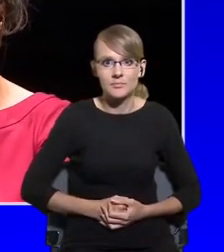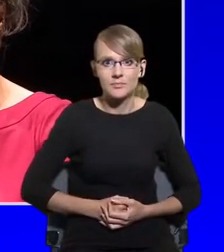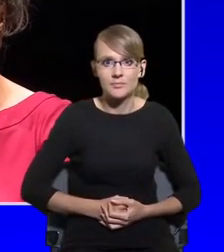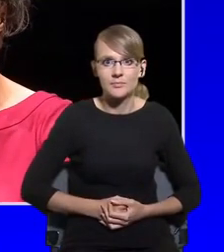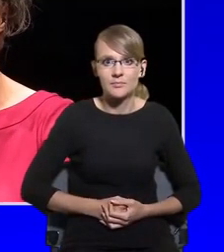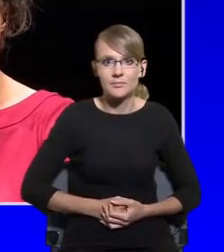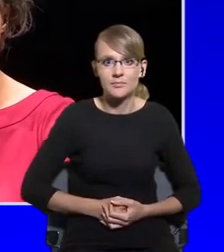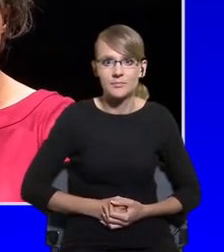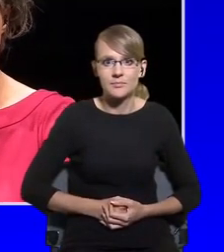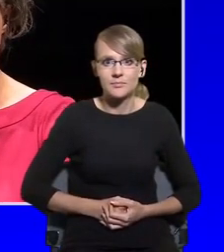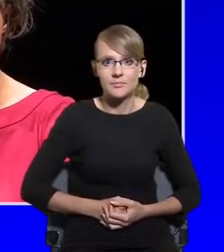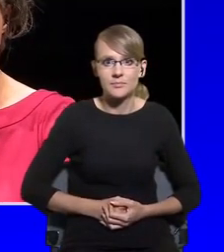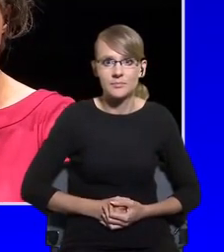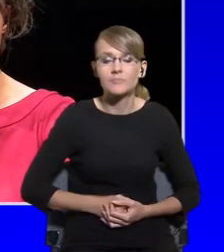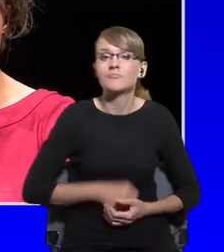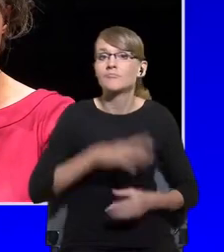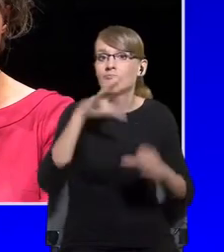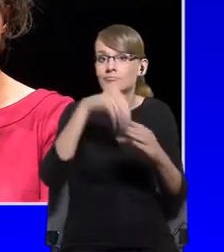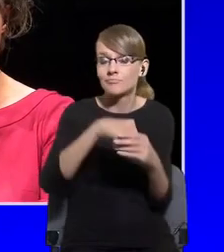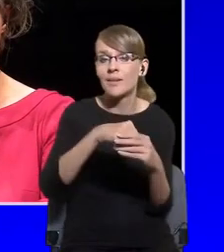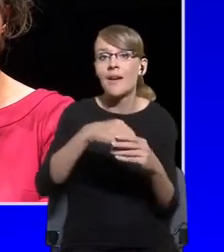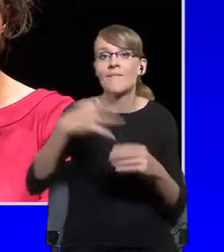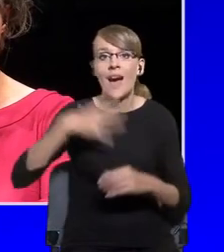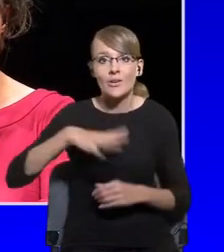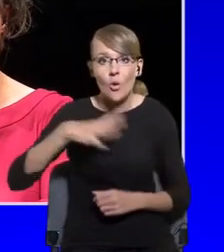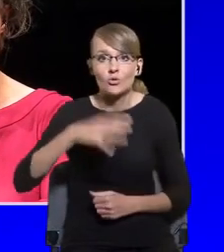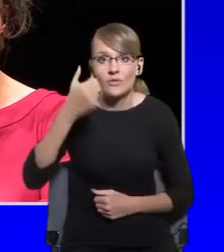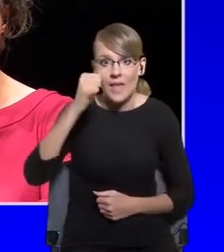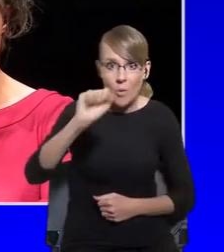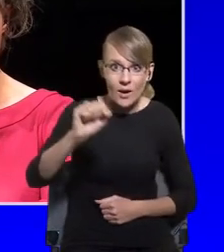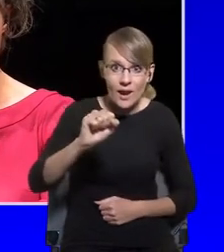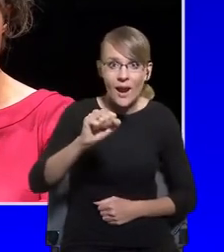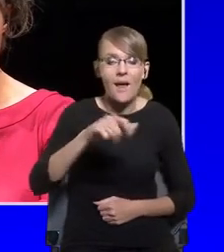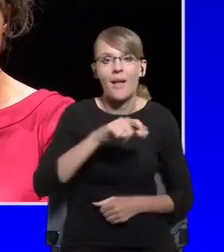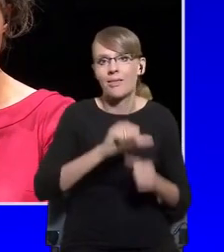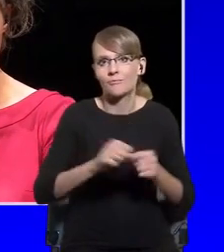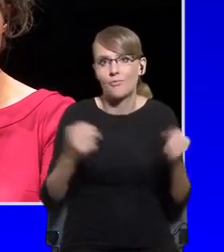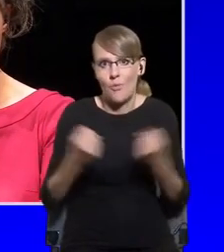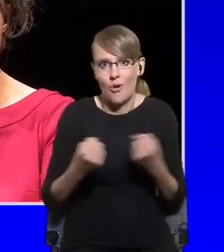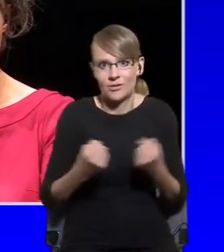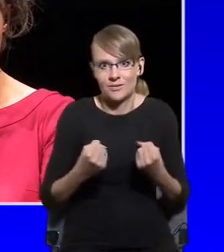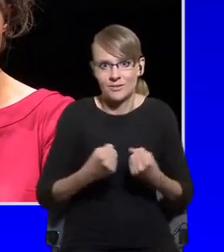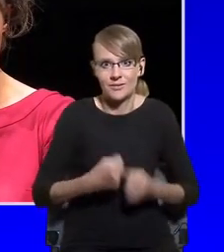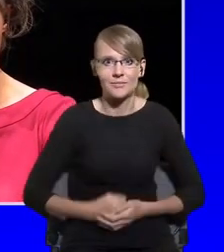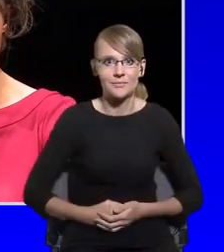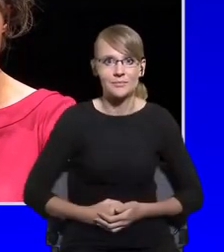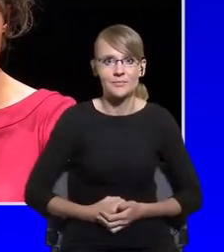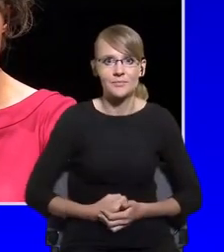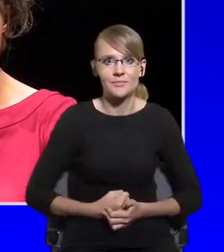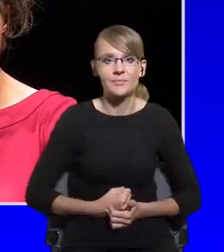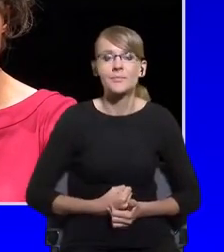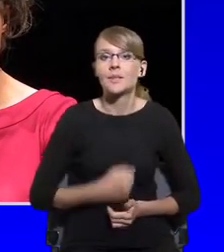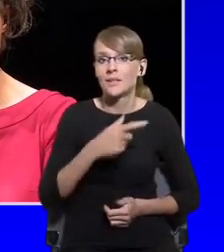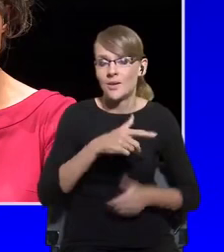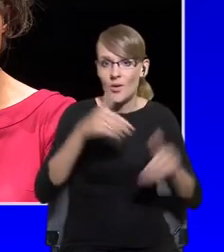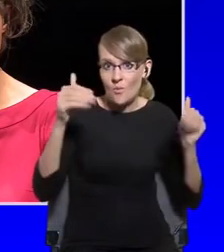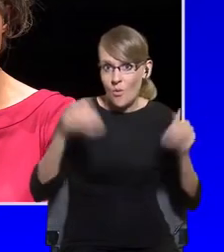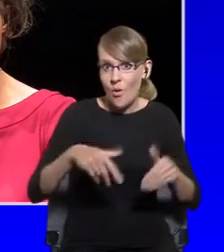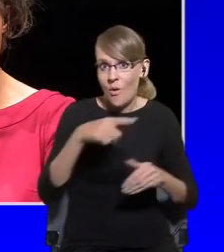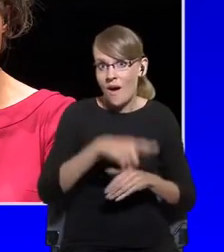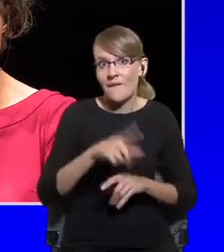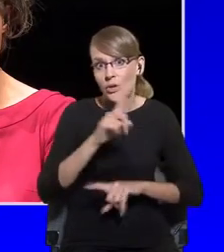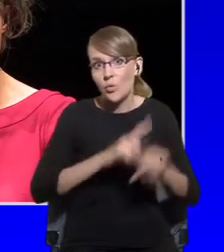How do you explain this phenomenon? Does it have to do only with the chaos and the necessary uncertainty